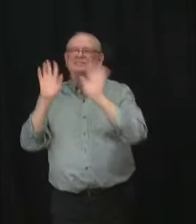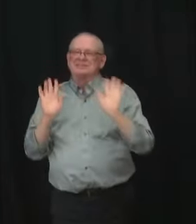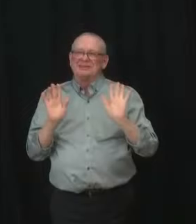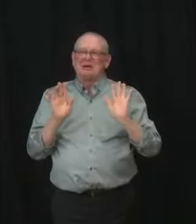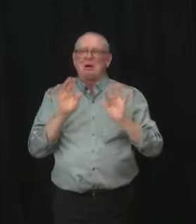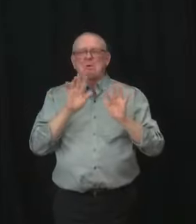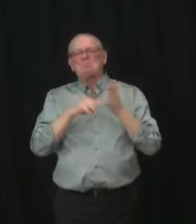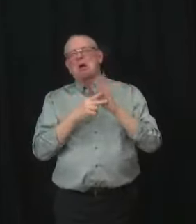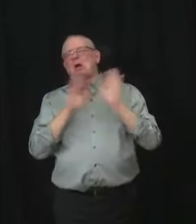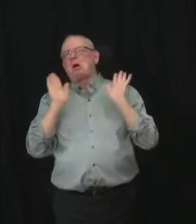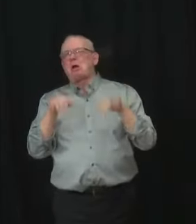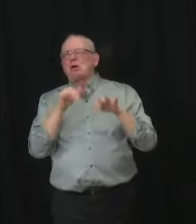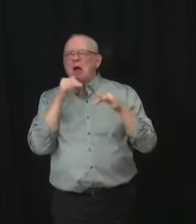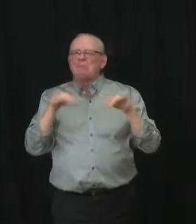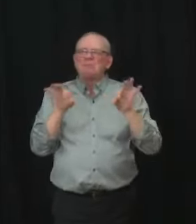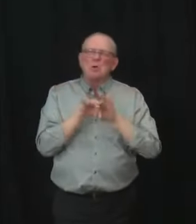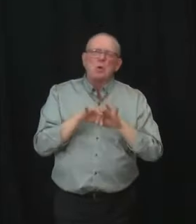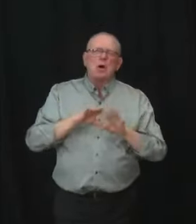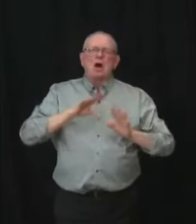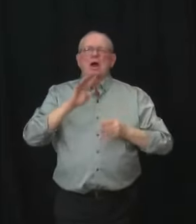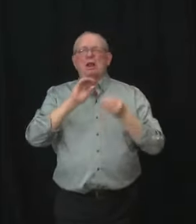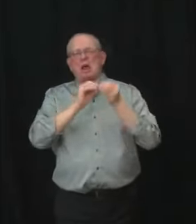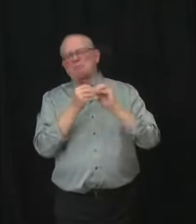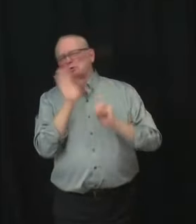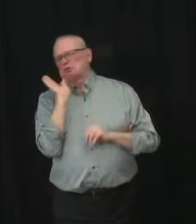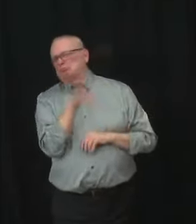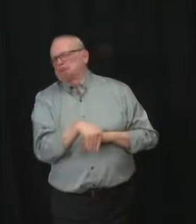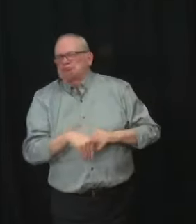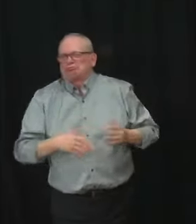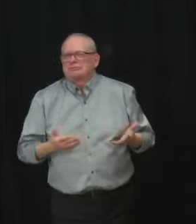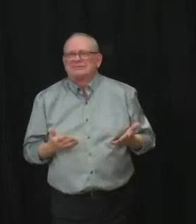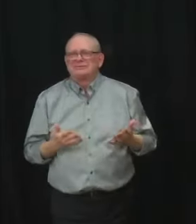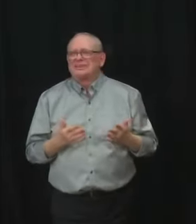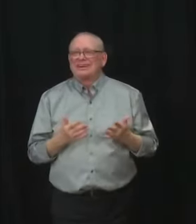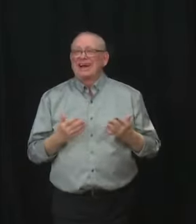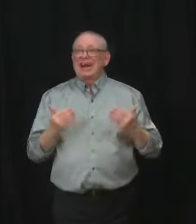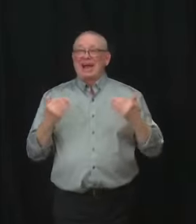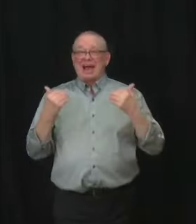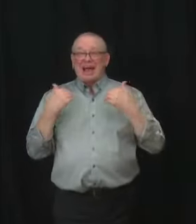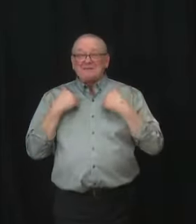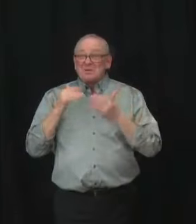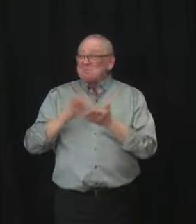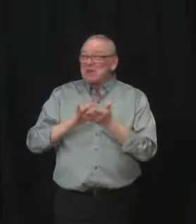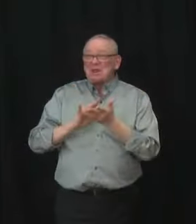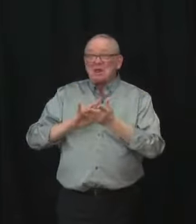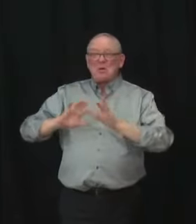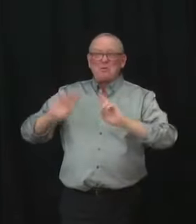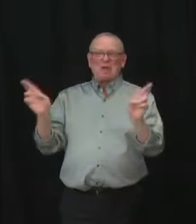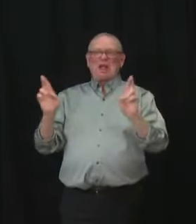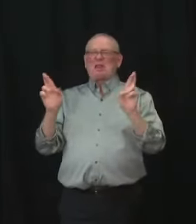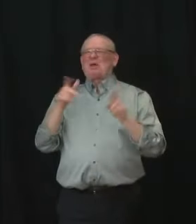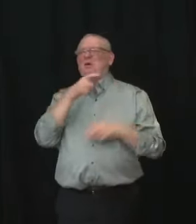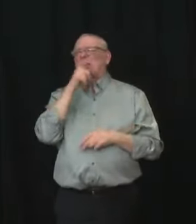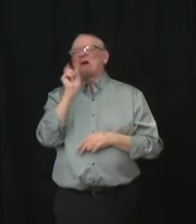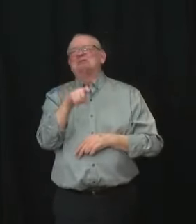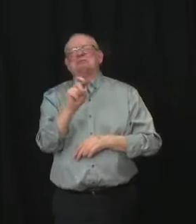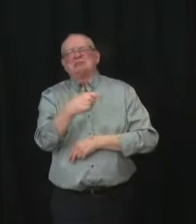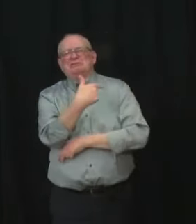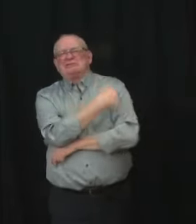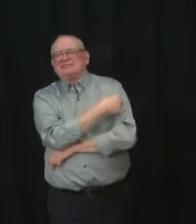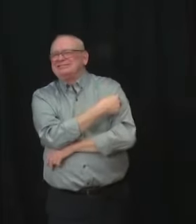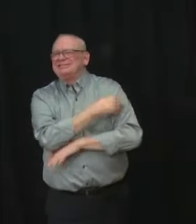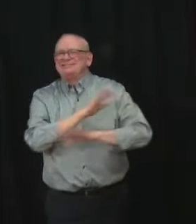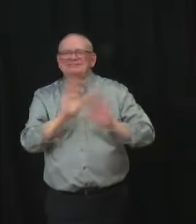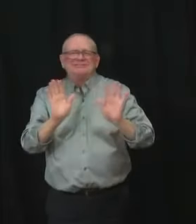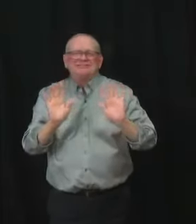it may seem like we no longer need to rely on measures that have helped us get to this point. But it is important that we continue to protect